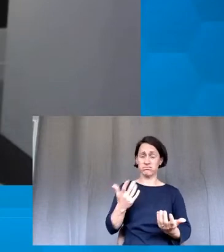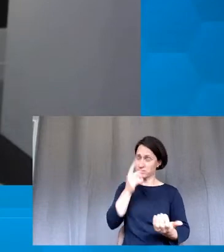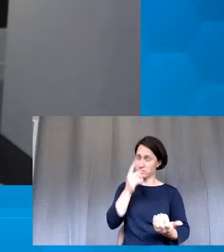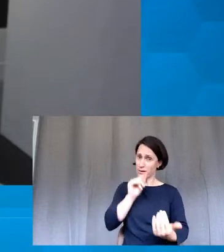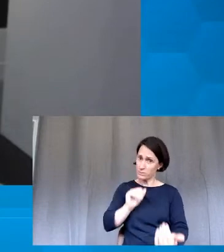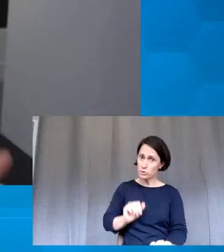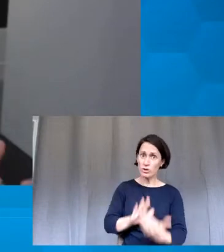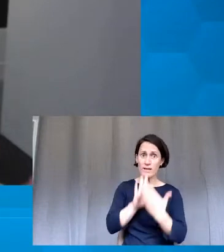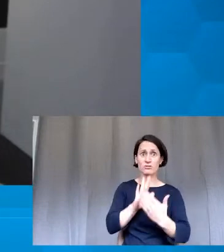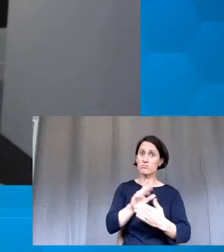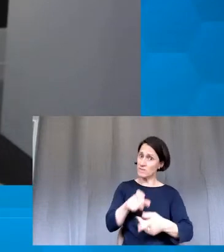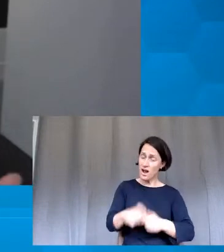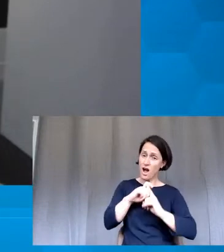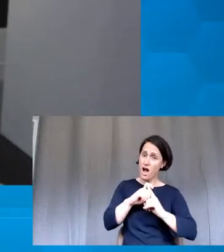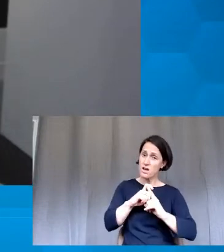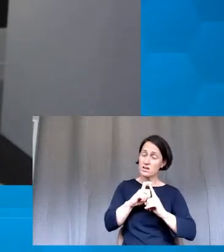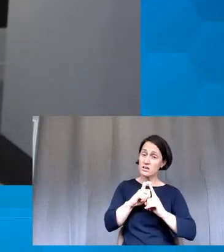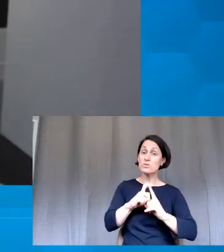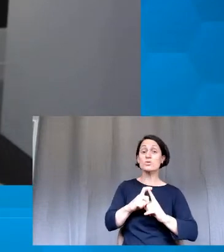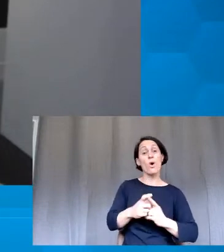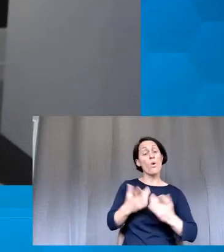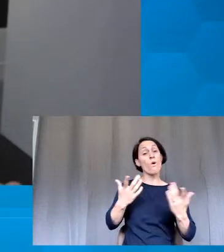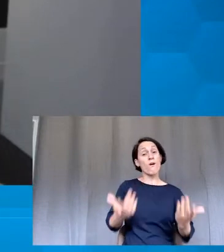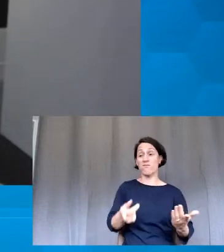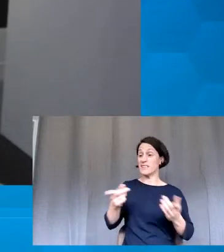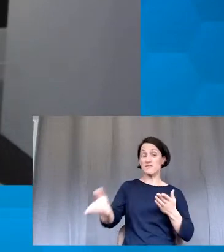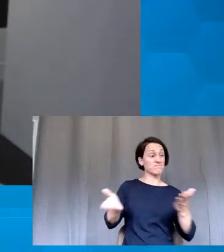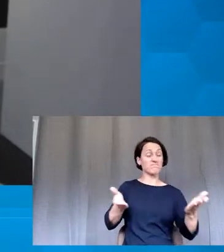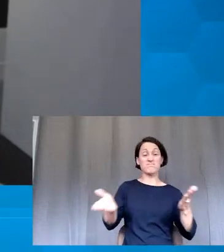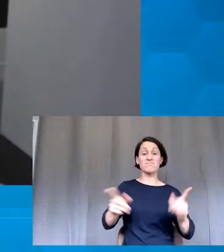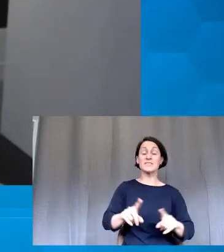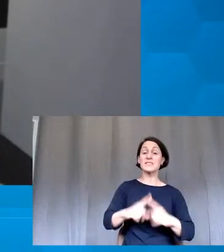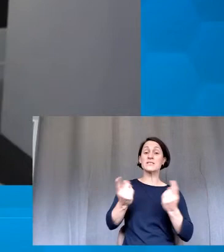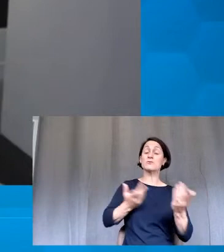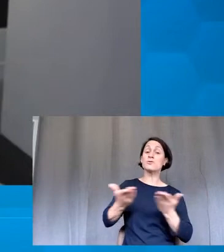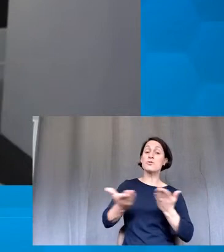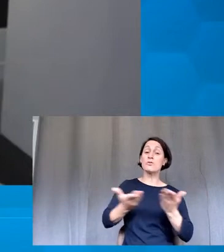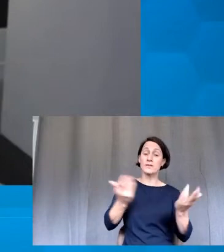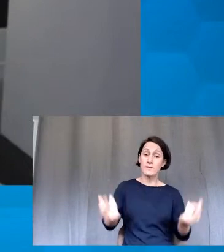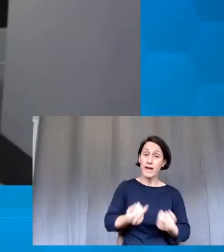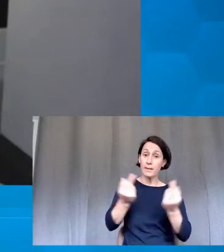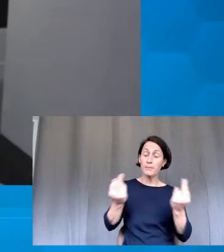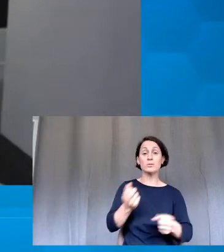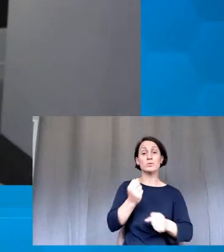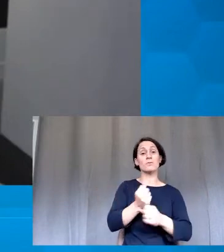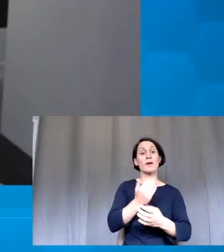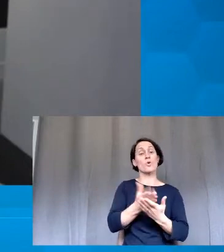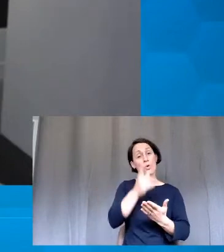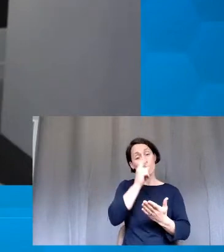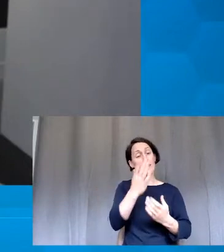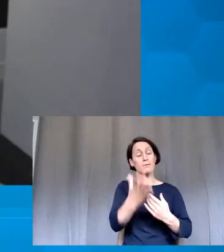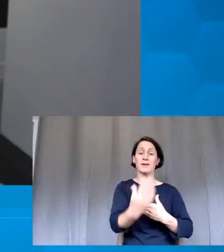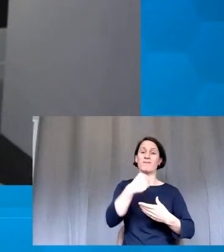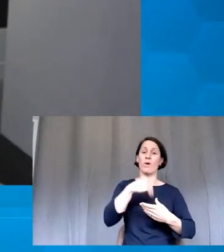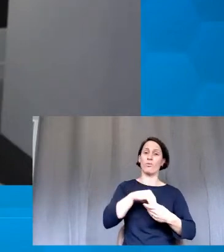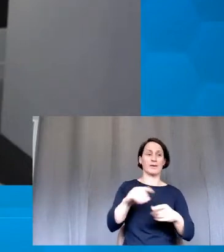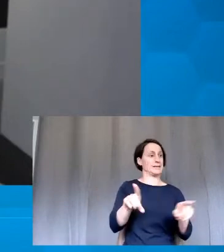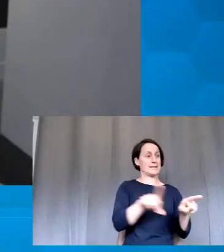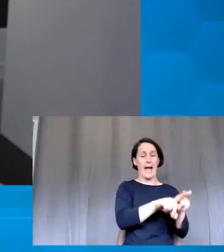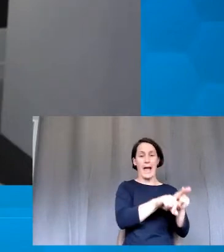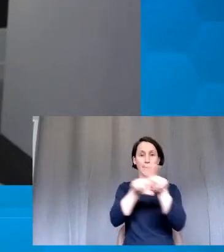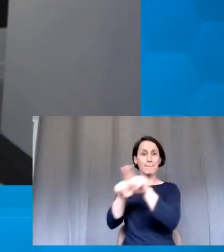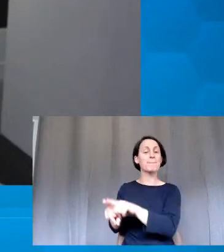really hard. And it's just a way of being able to ensure everyone can participate equally. So I think it's not so much only about